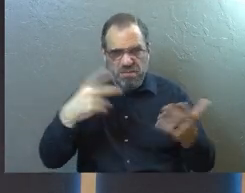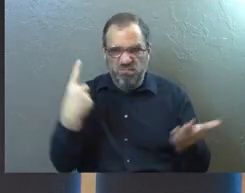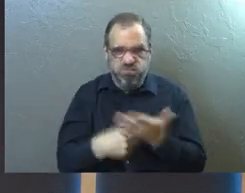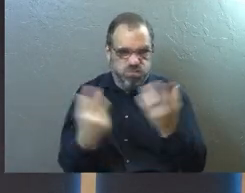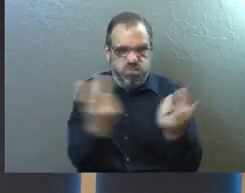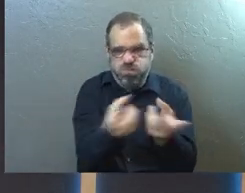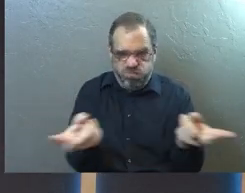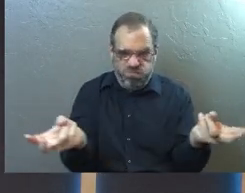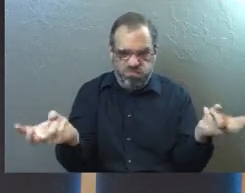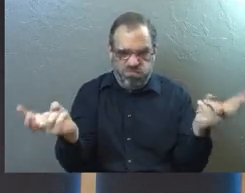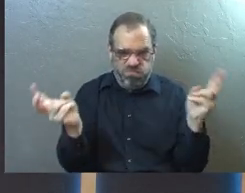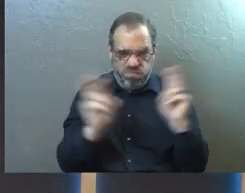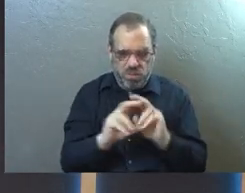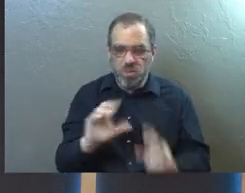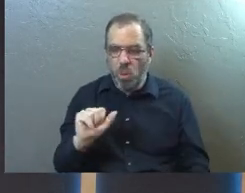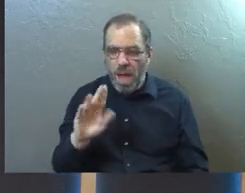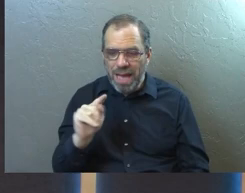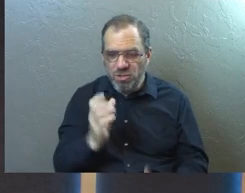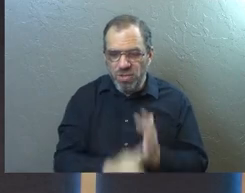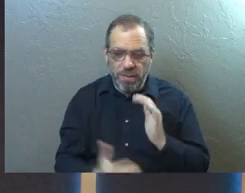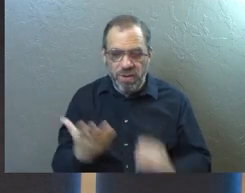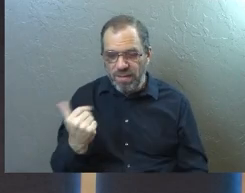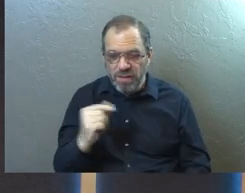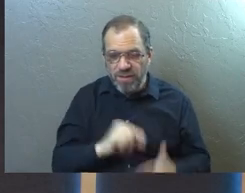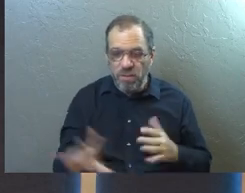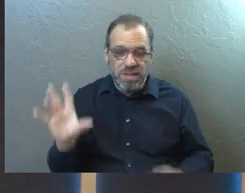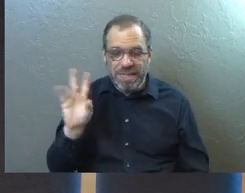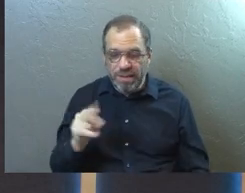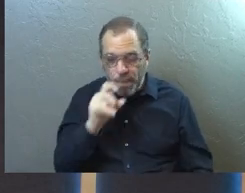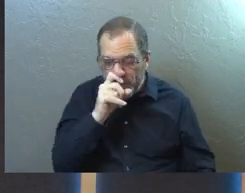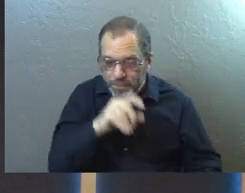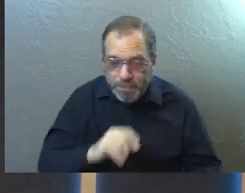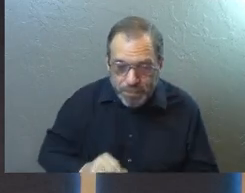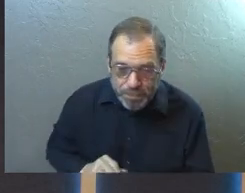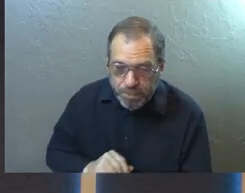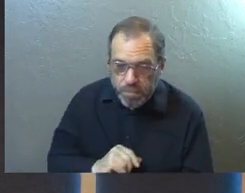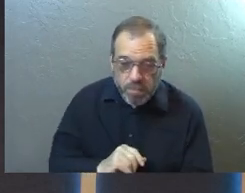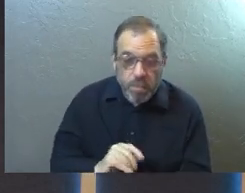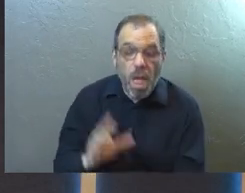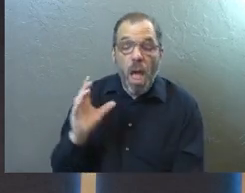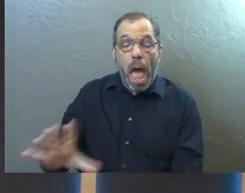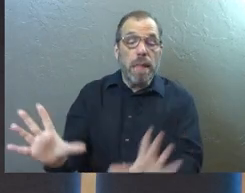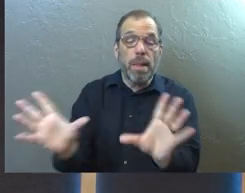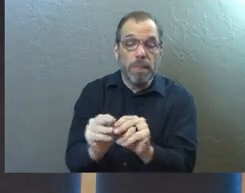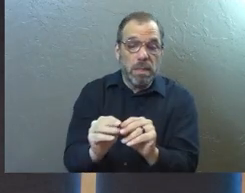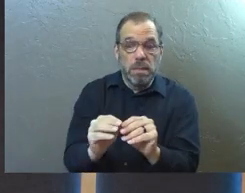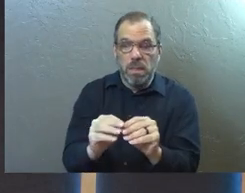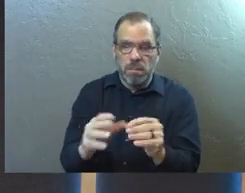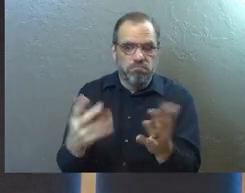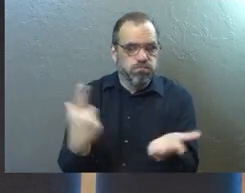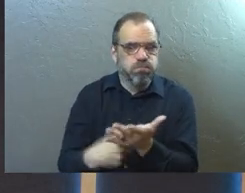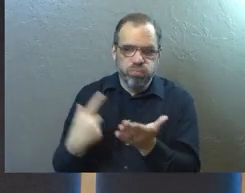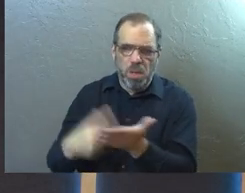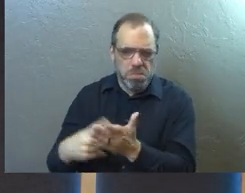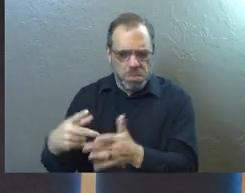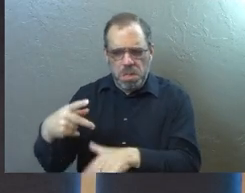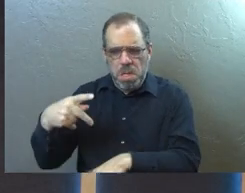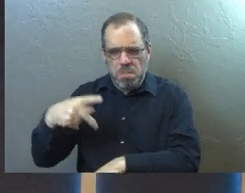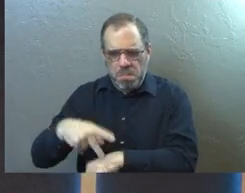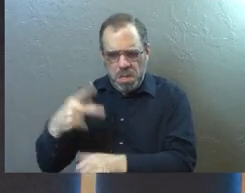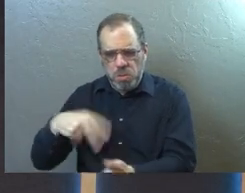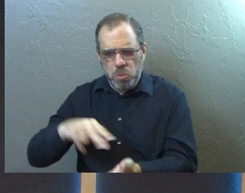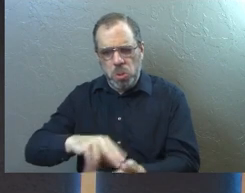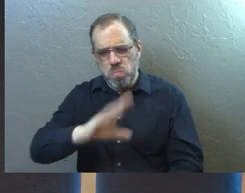discussion and argument. So Acts 15, starting at verse 7. At the meeting after a long discussion, Peter stood